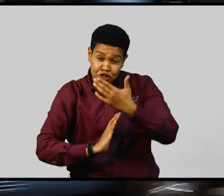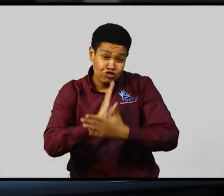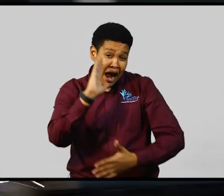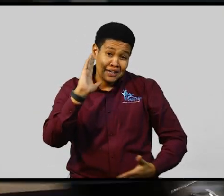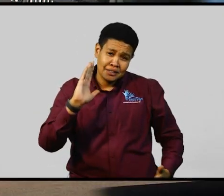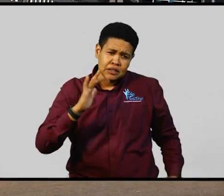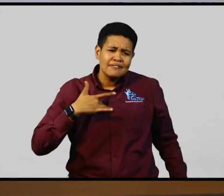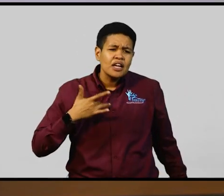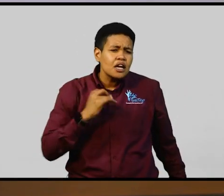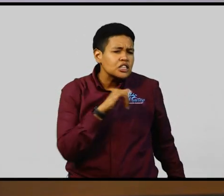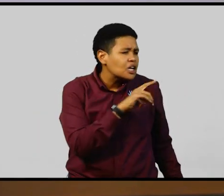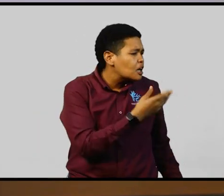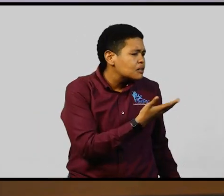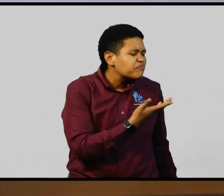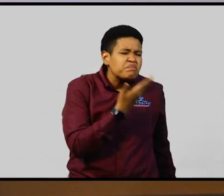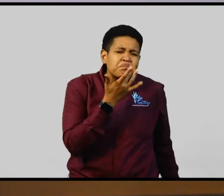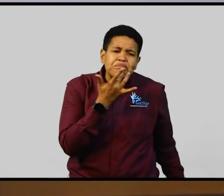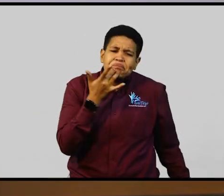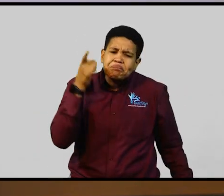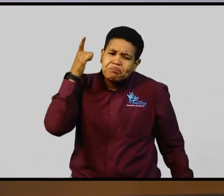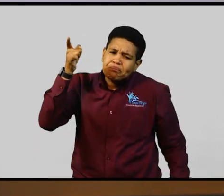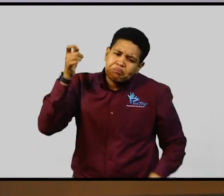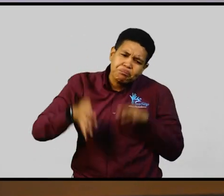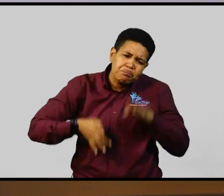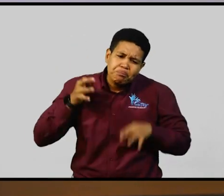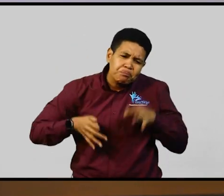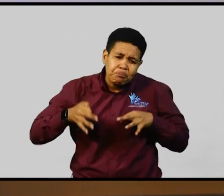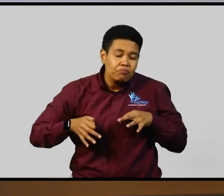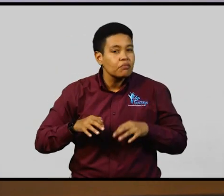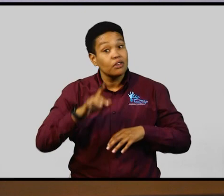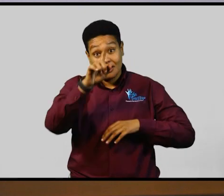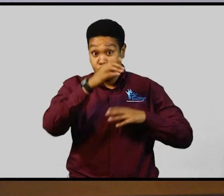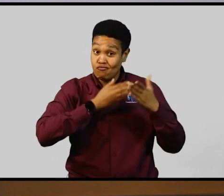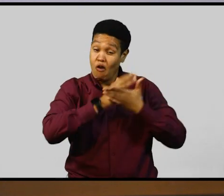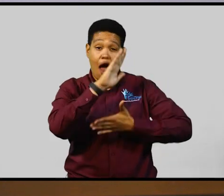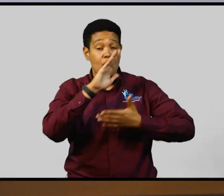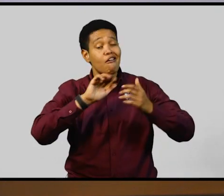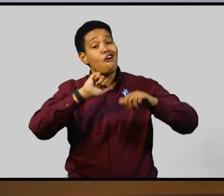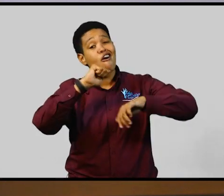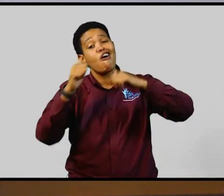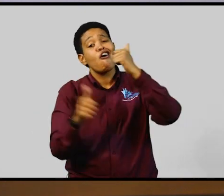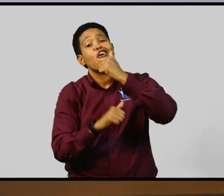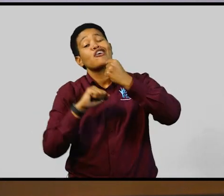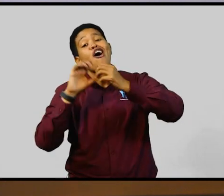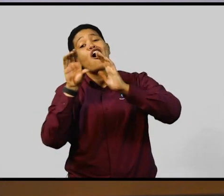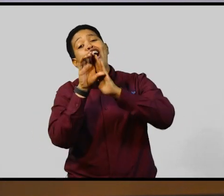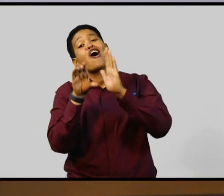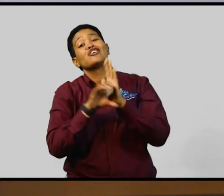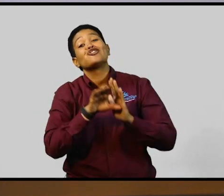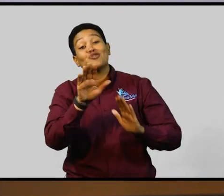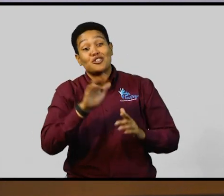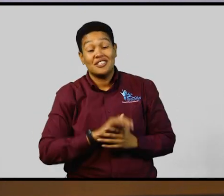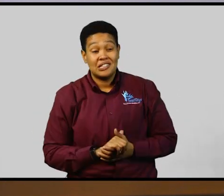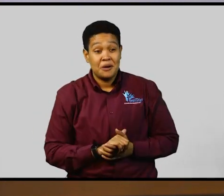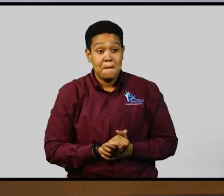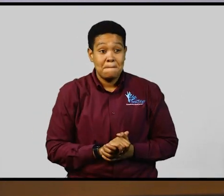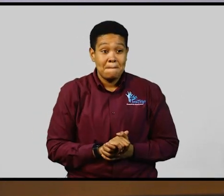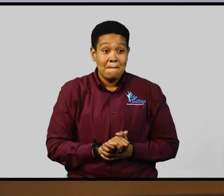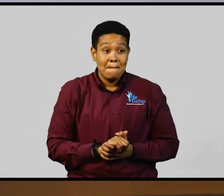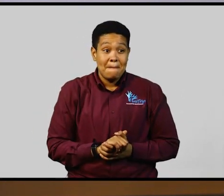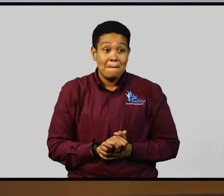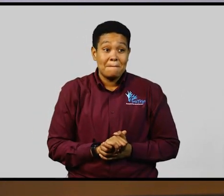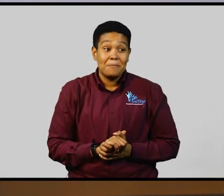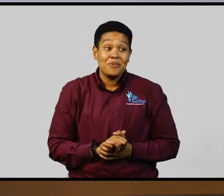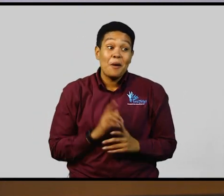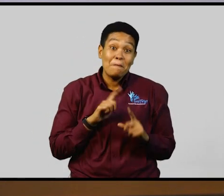established under the Constitution. But what, you know, is